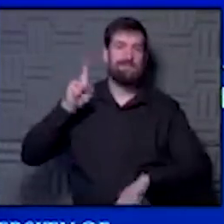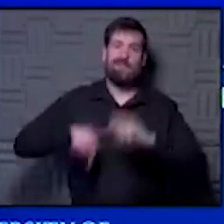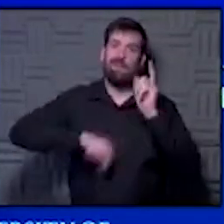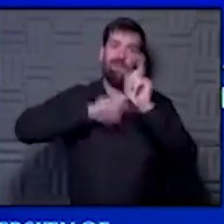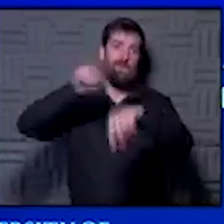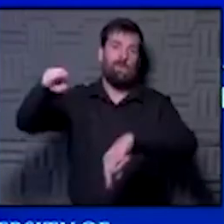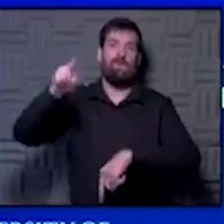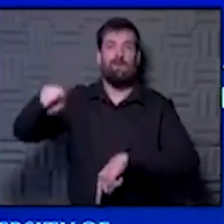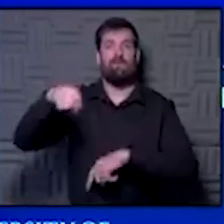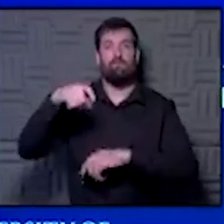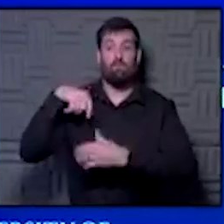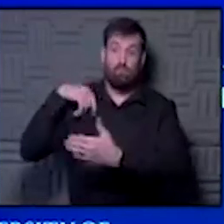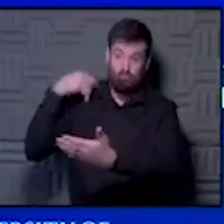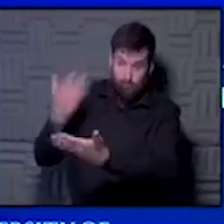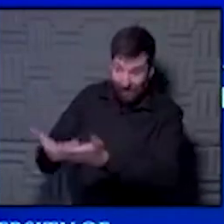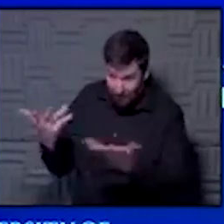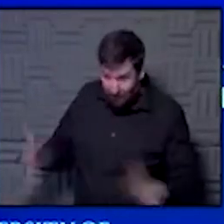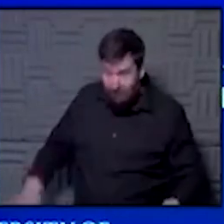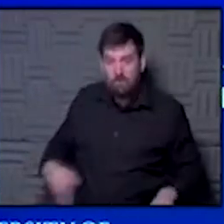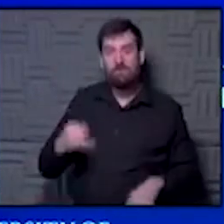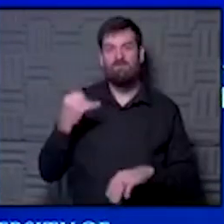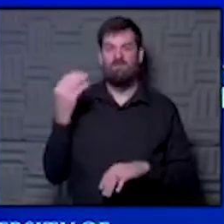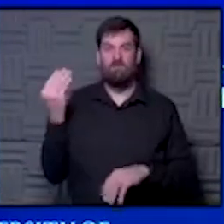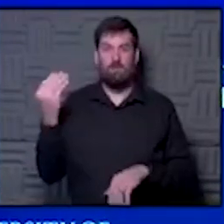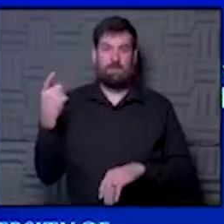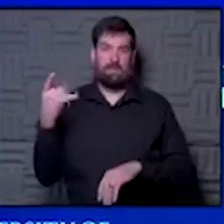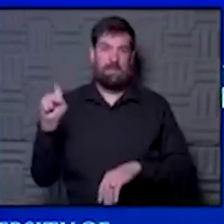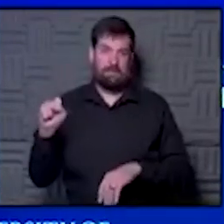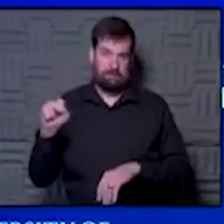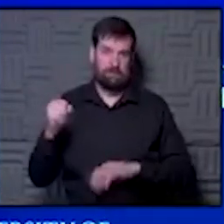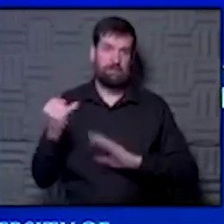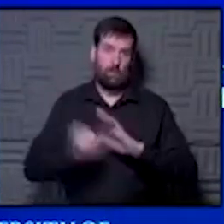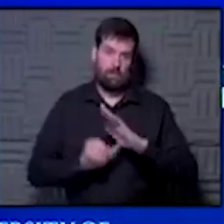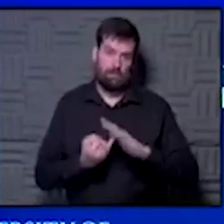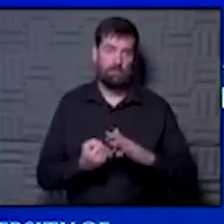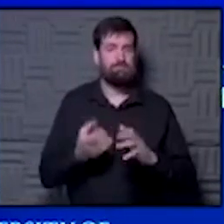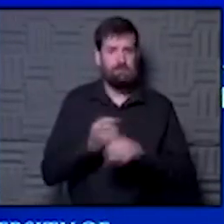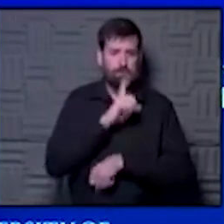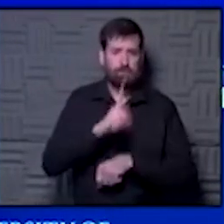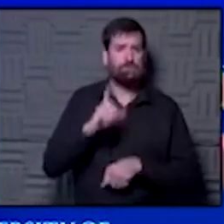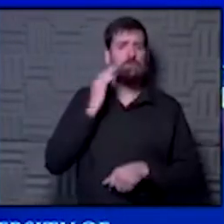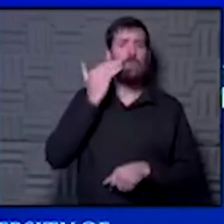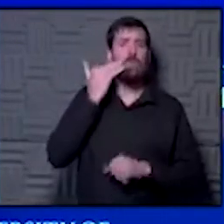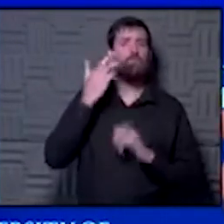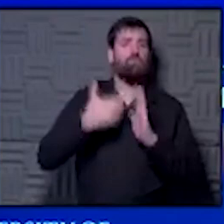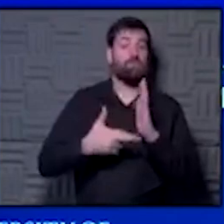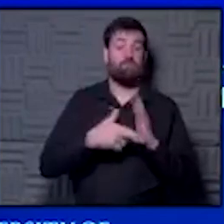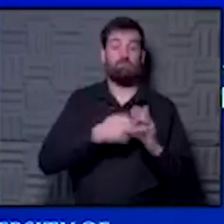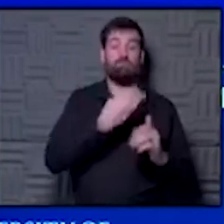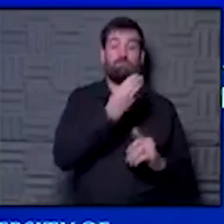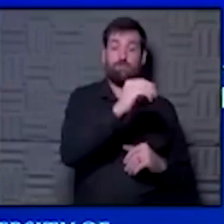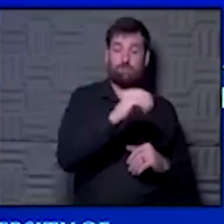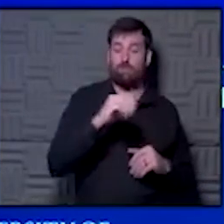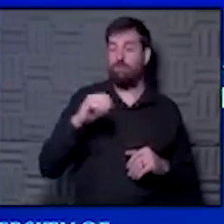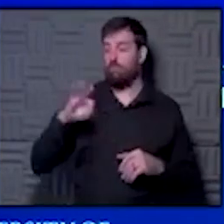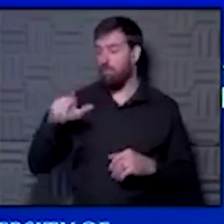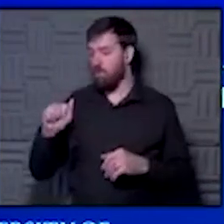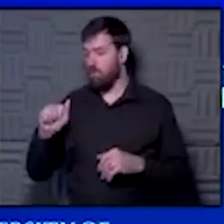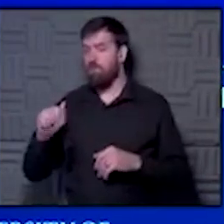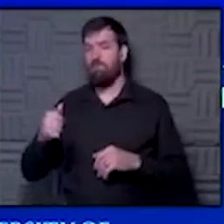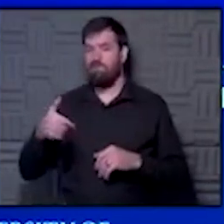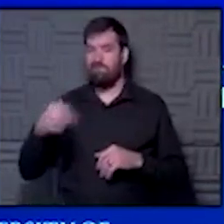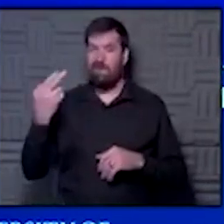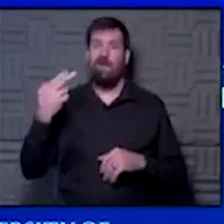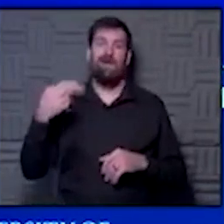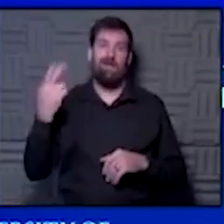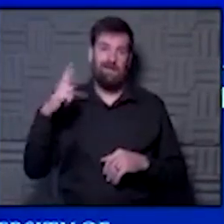quarantine for 14 days upon arrival. And they're, they're pretty strict. And so you make sure you know what the rules are. Now, Missouri and Florida both have very high rates of transmission. So